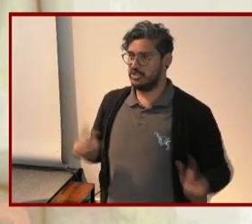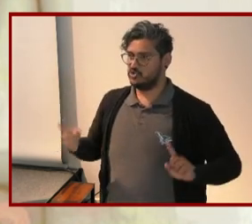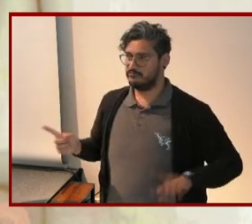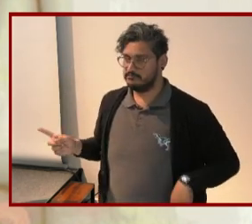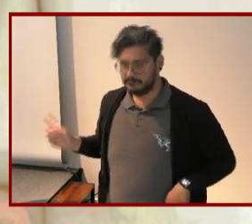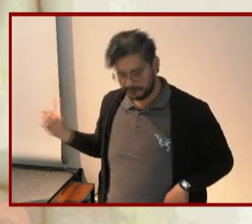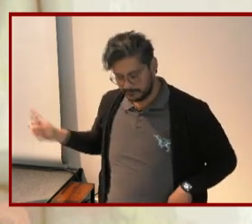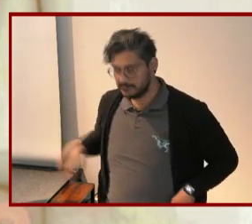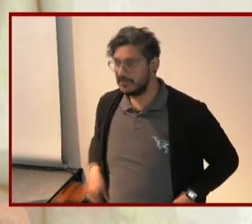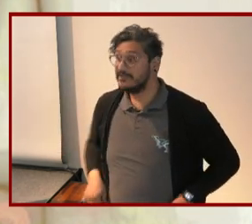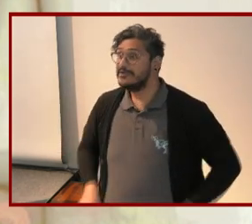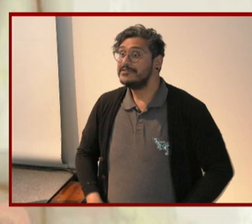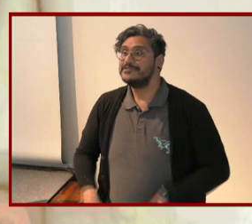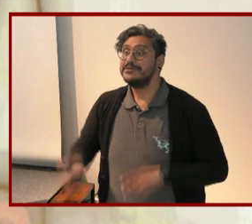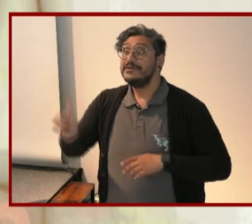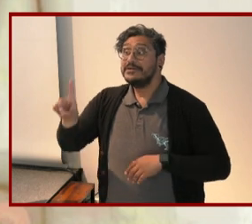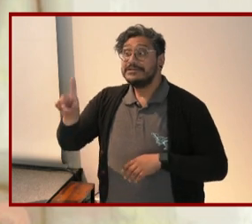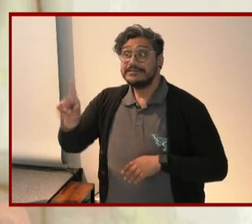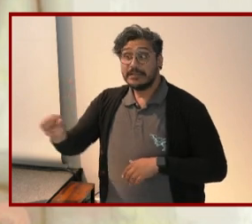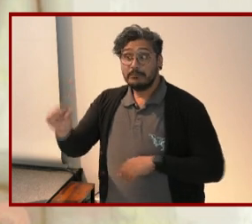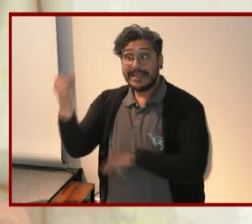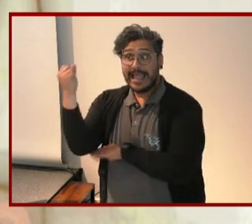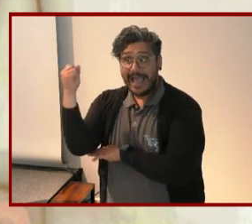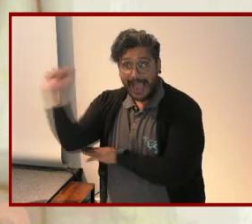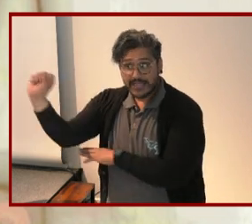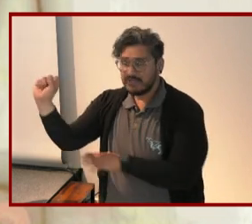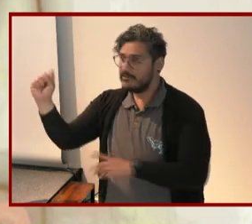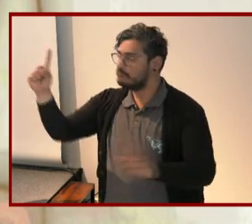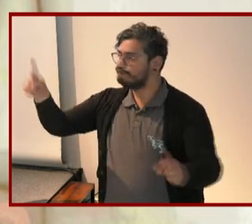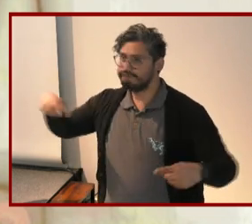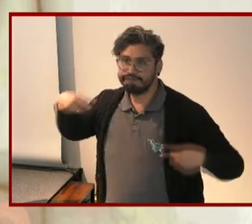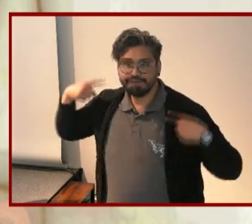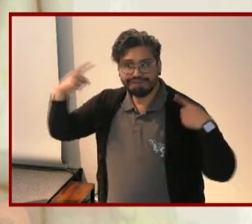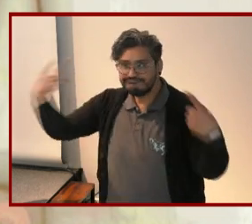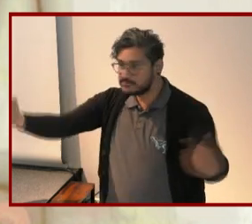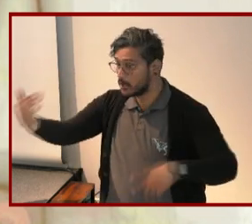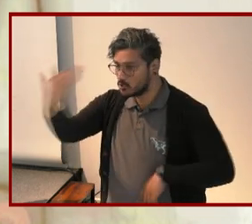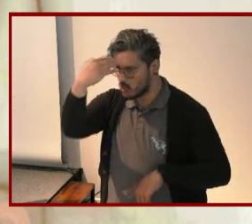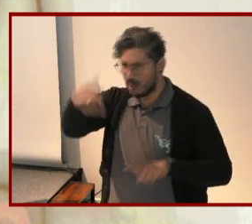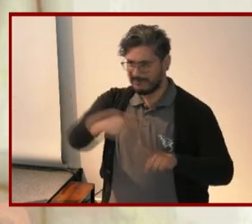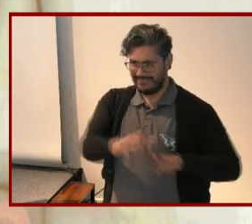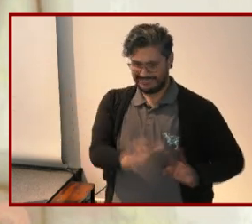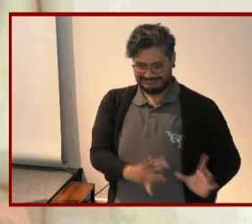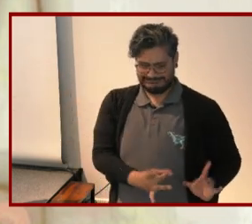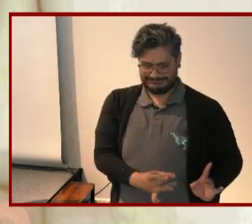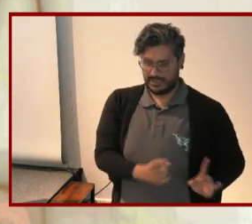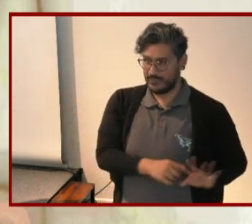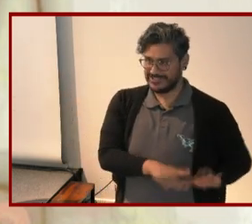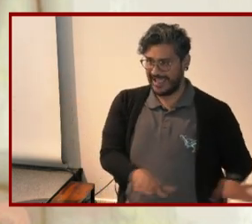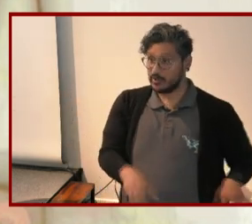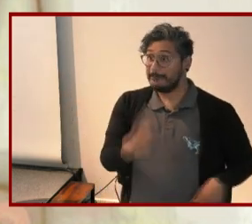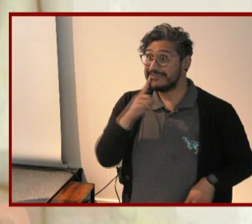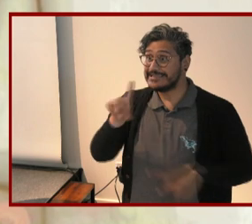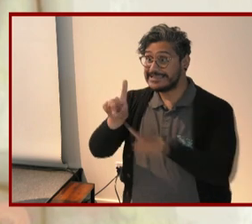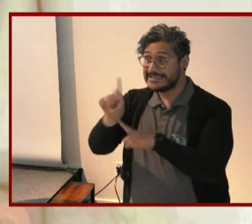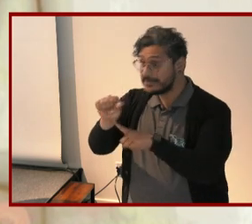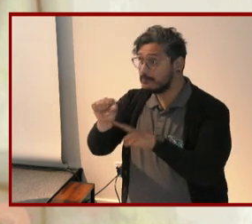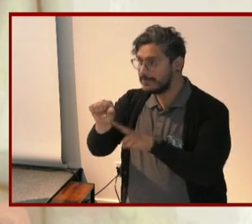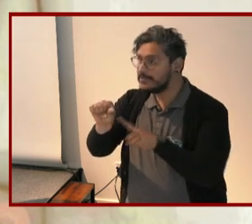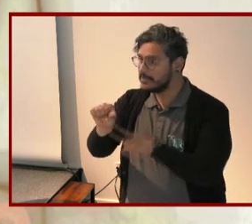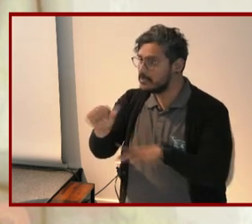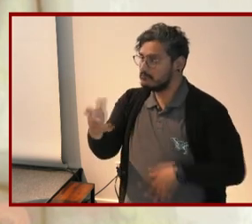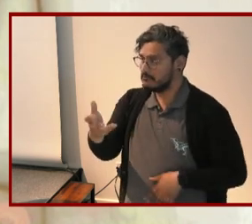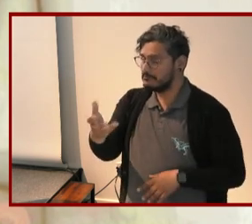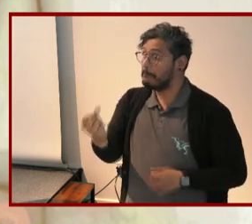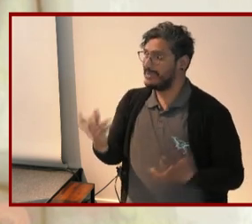so disability activists have long known about the stickiness of childhood because disability is very often understood as a state